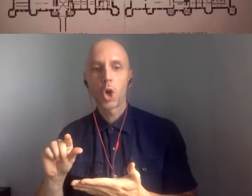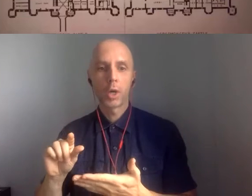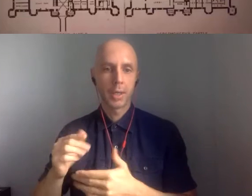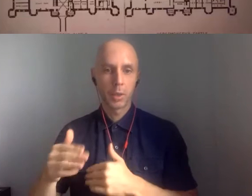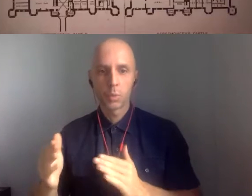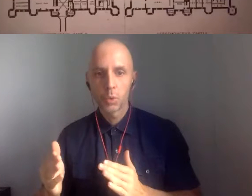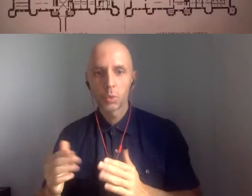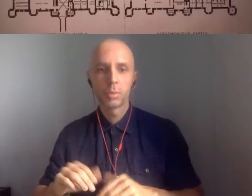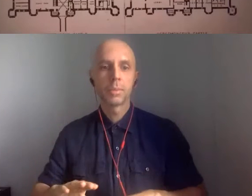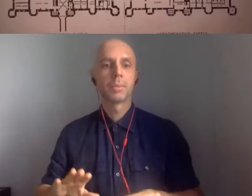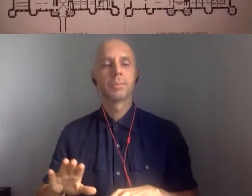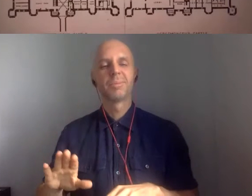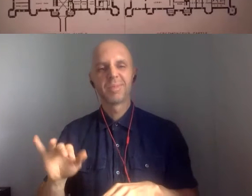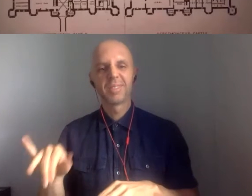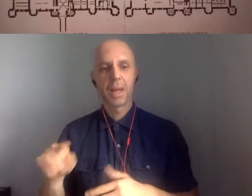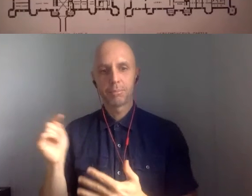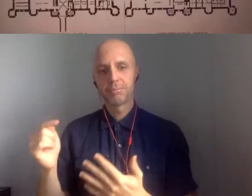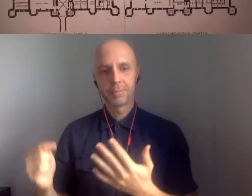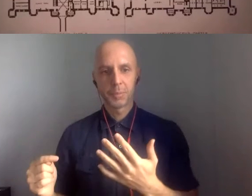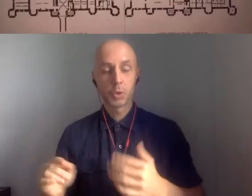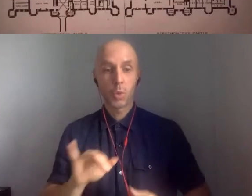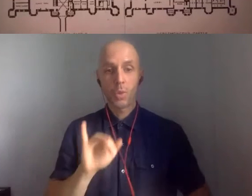life for a lord might have been like.